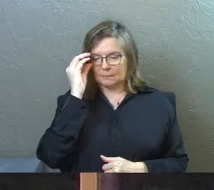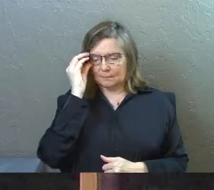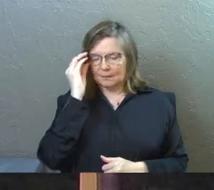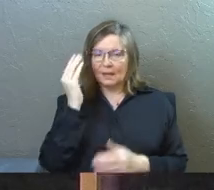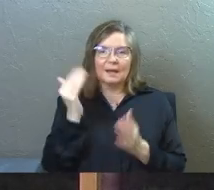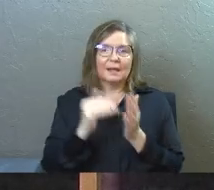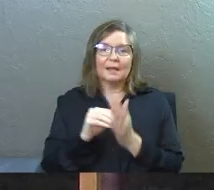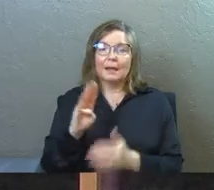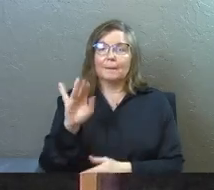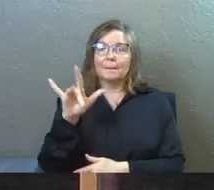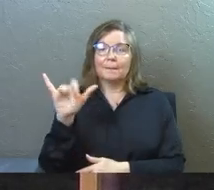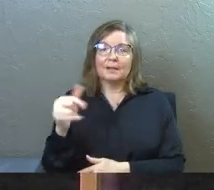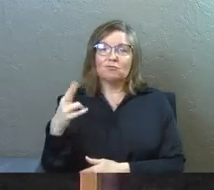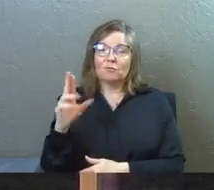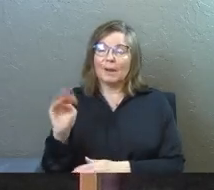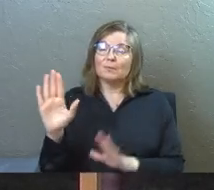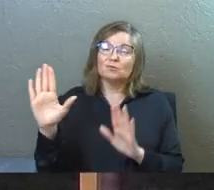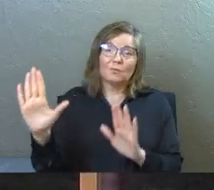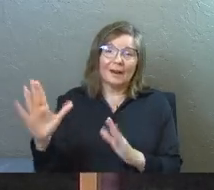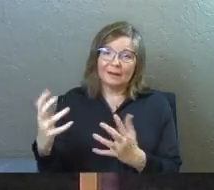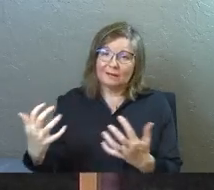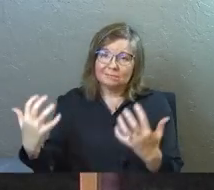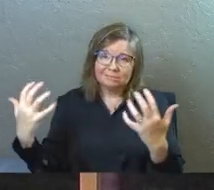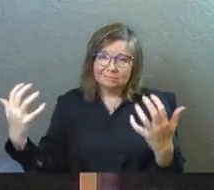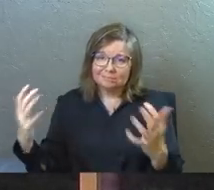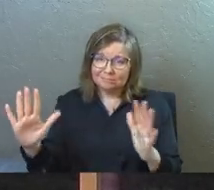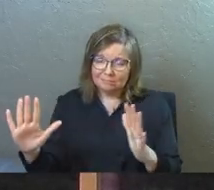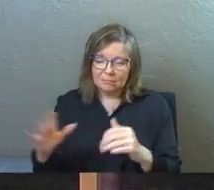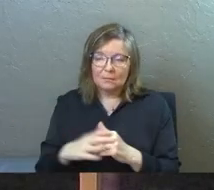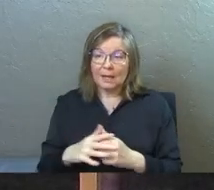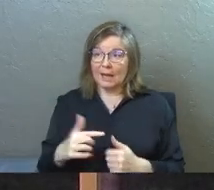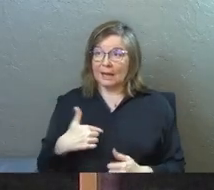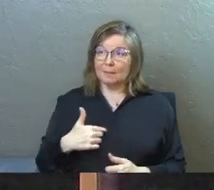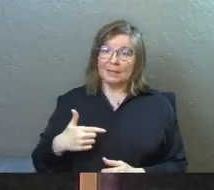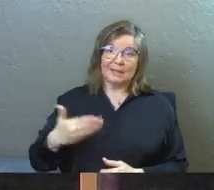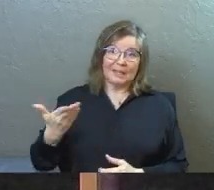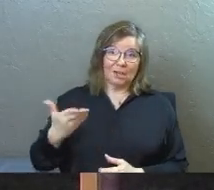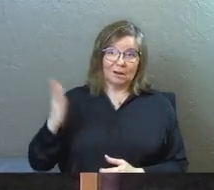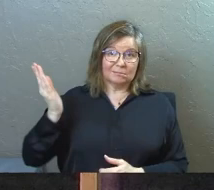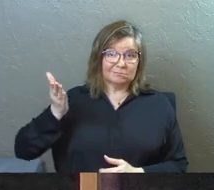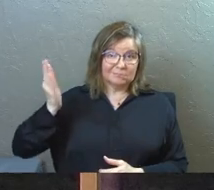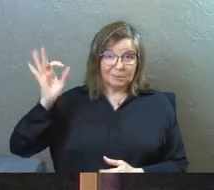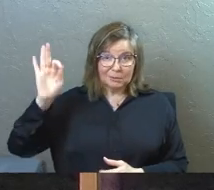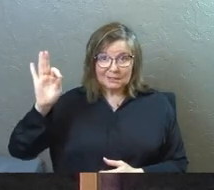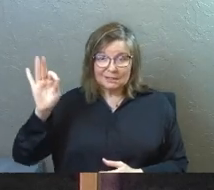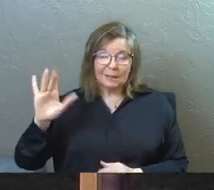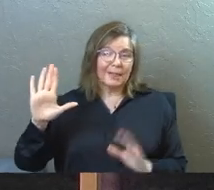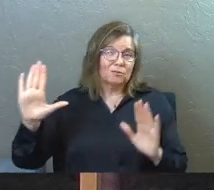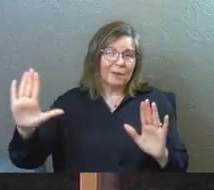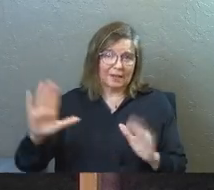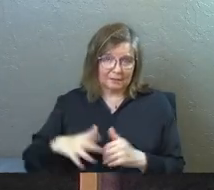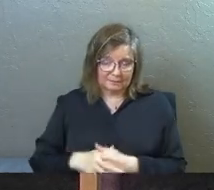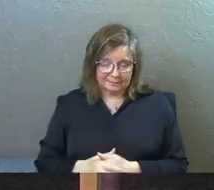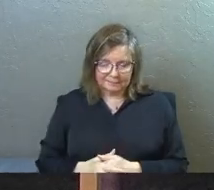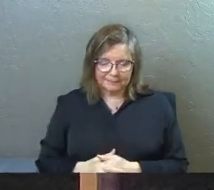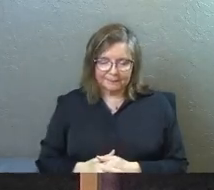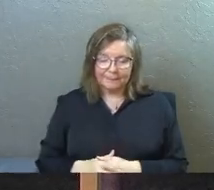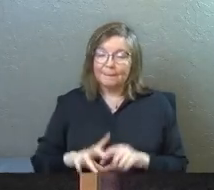And again, Billy Graham in an amphitheater is great. And even me up here in front of you preaching, that's great.